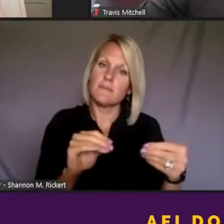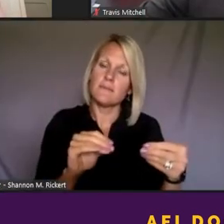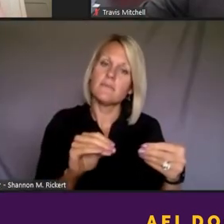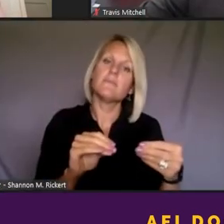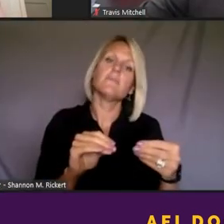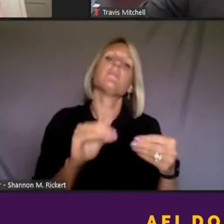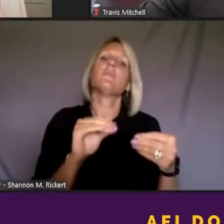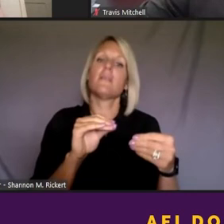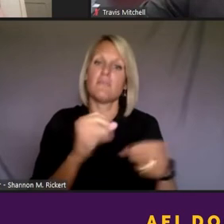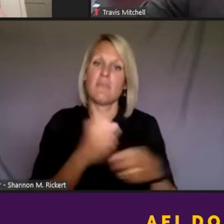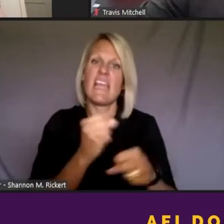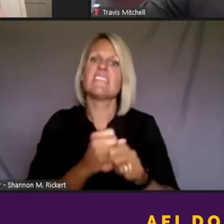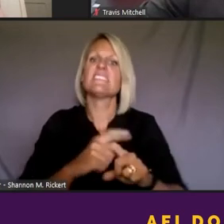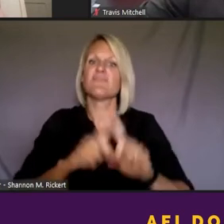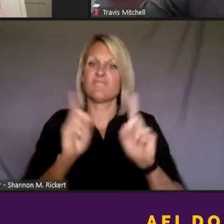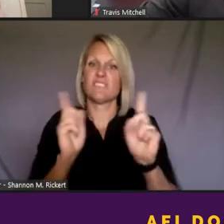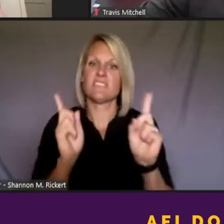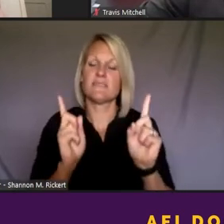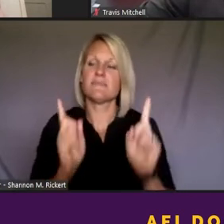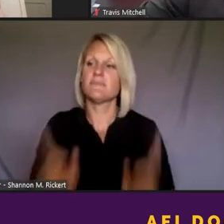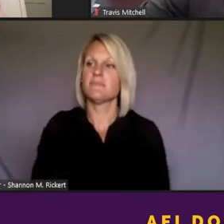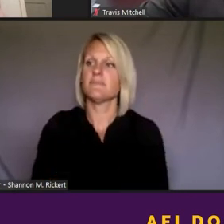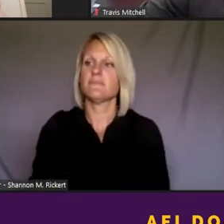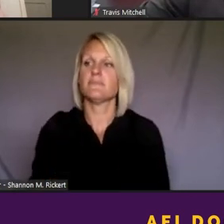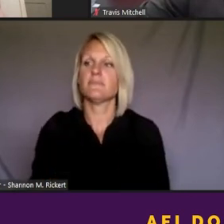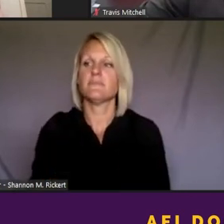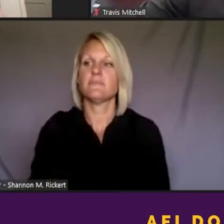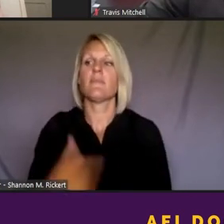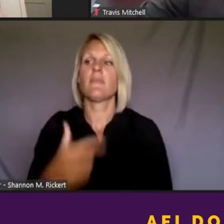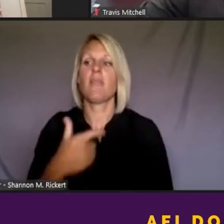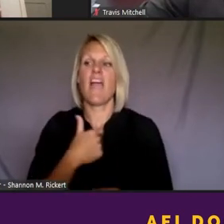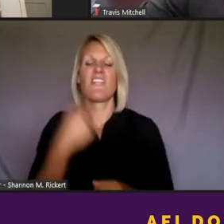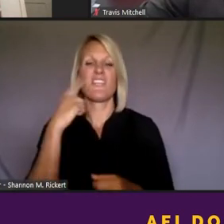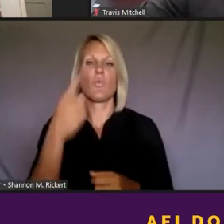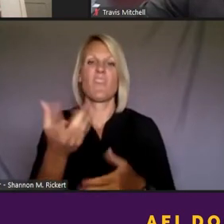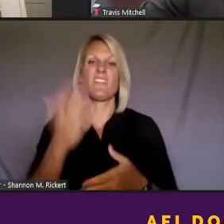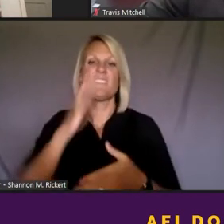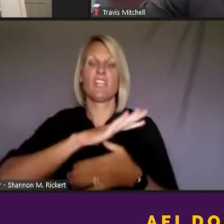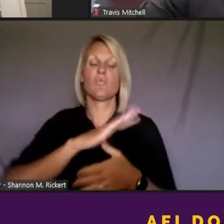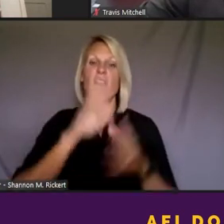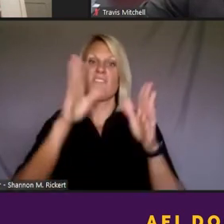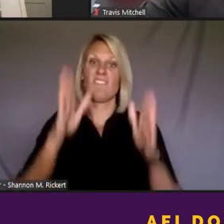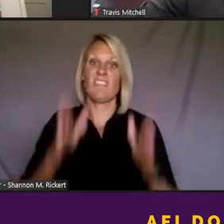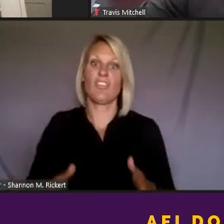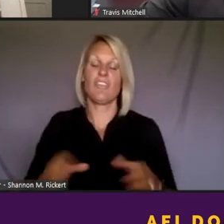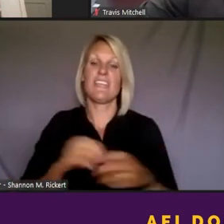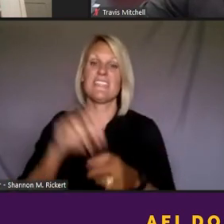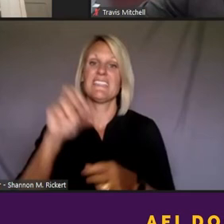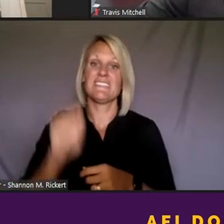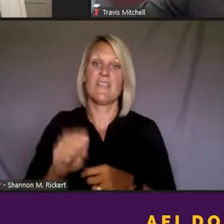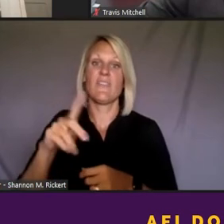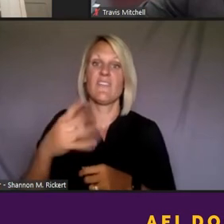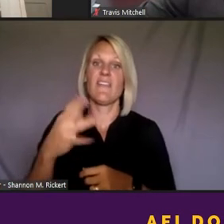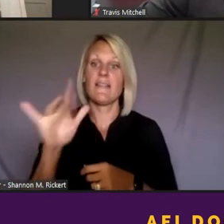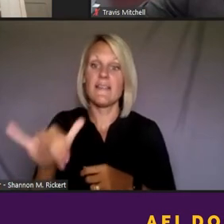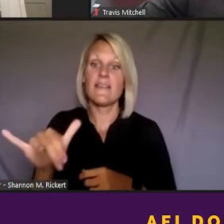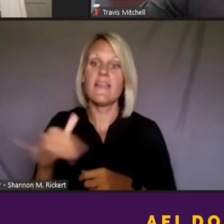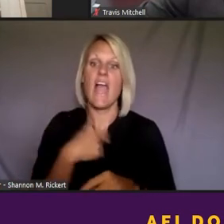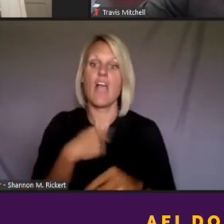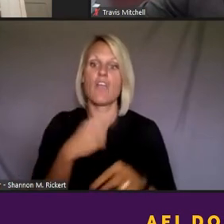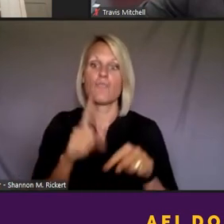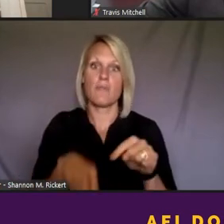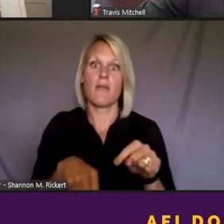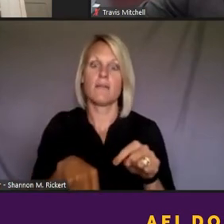I had the opportunity to watch an event that I believe you were the central figure of in South Philly, which I loved. was, I couldn't stop watching.